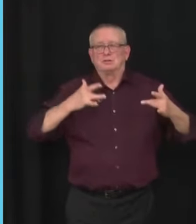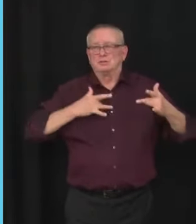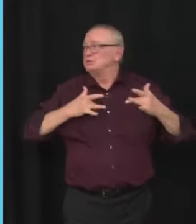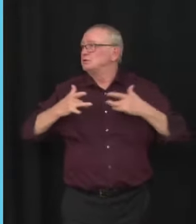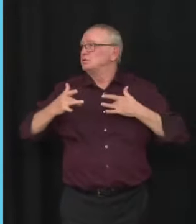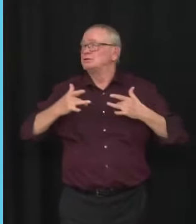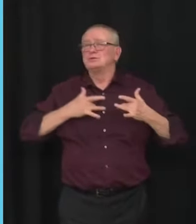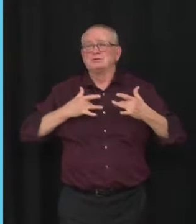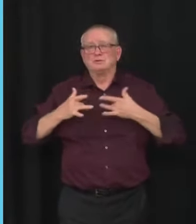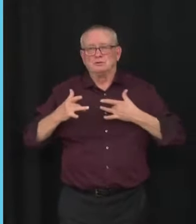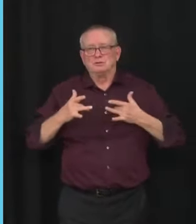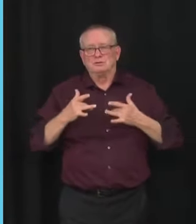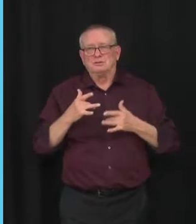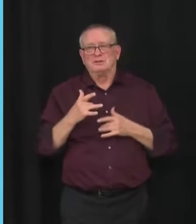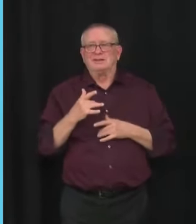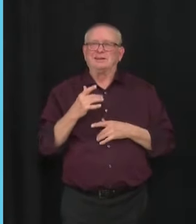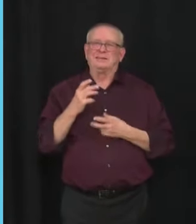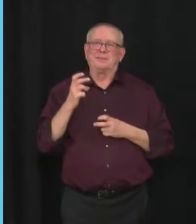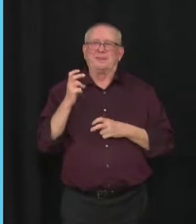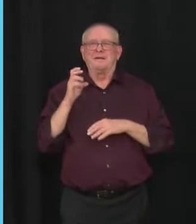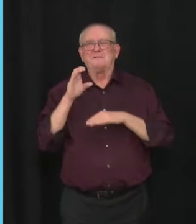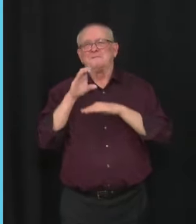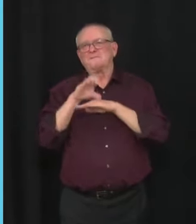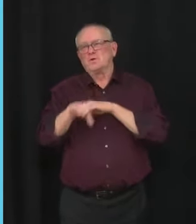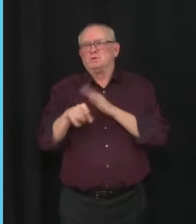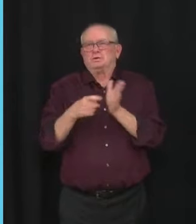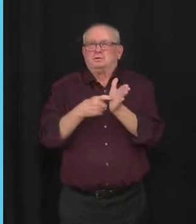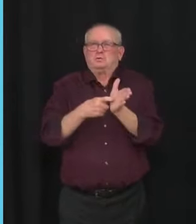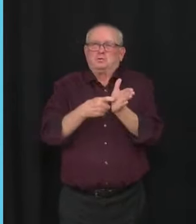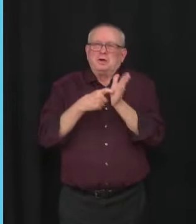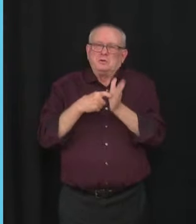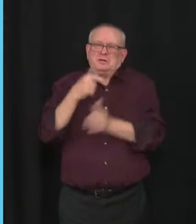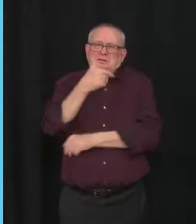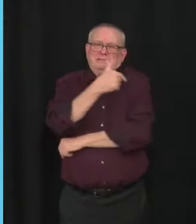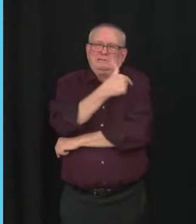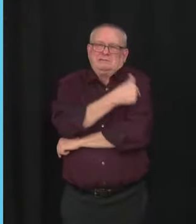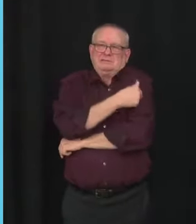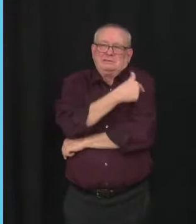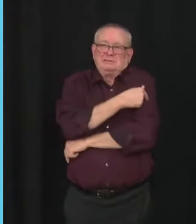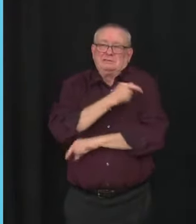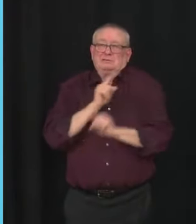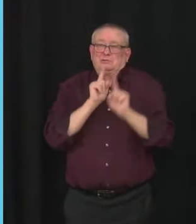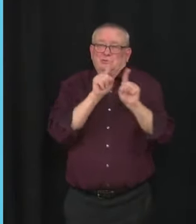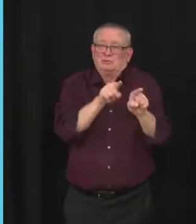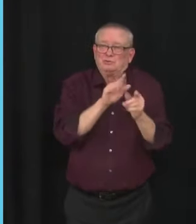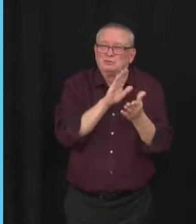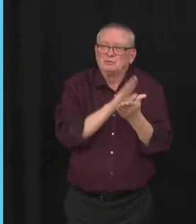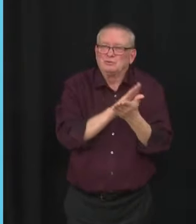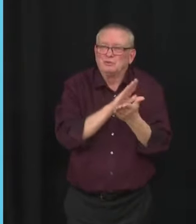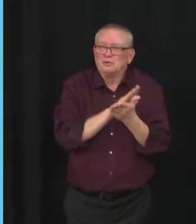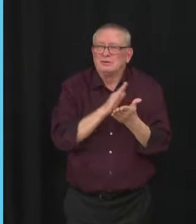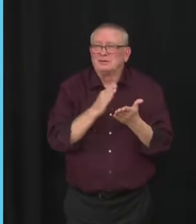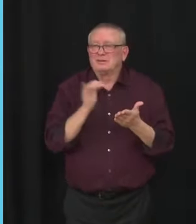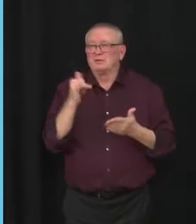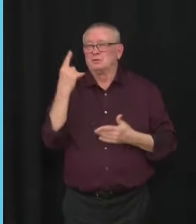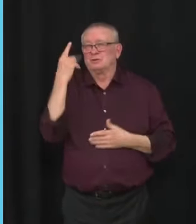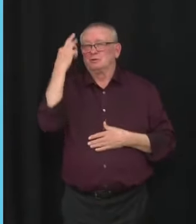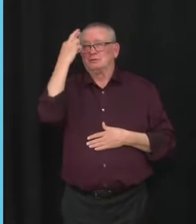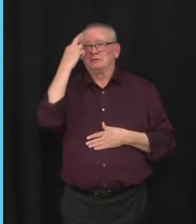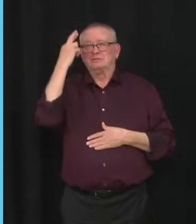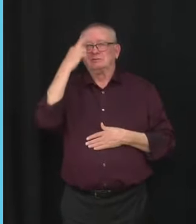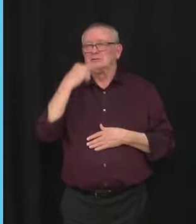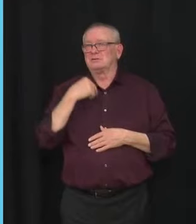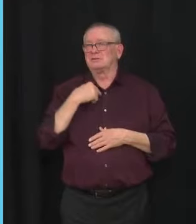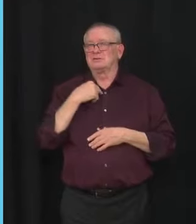forced vaccinations or requiring vaccinations to attend school so I'm wondering if that was a factor in your decision to not create that impression. Mayor